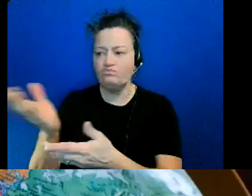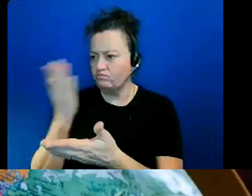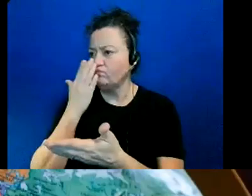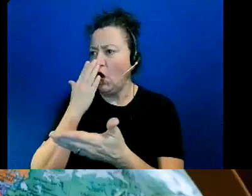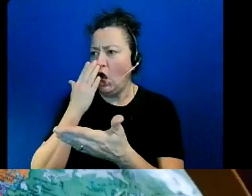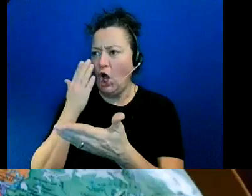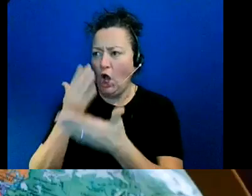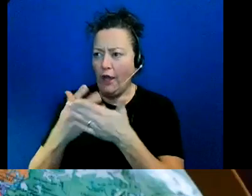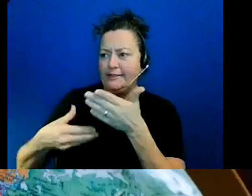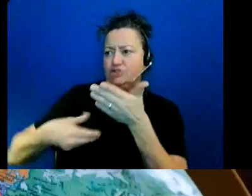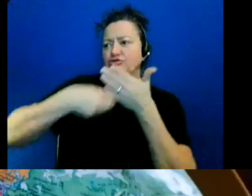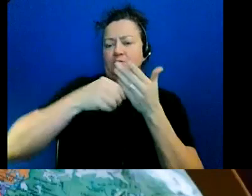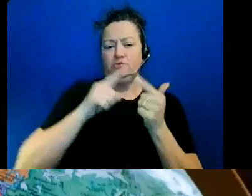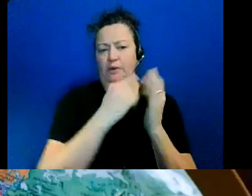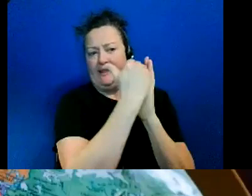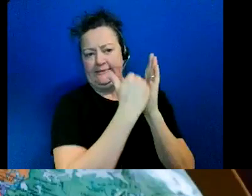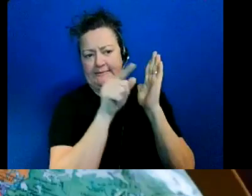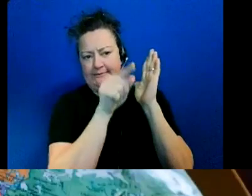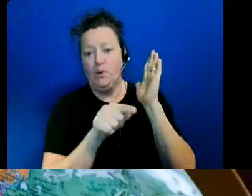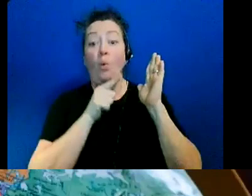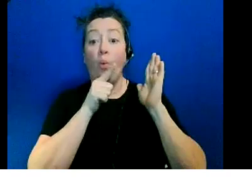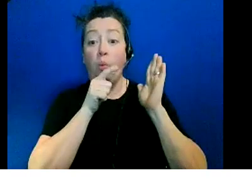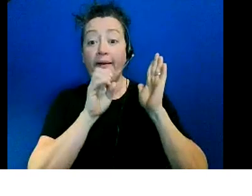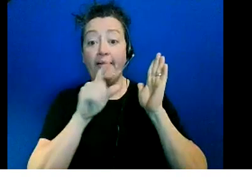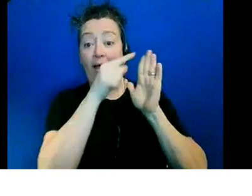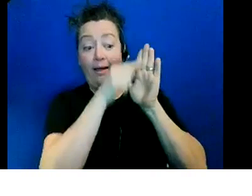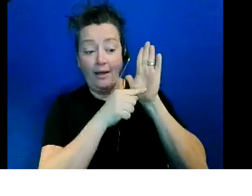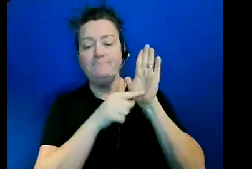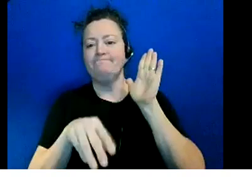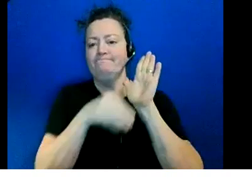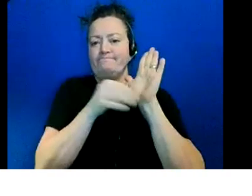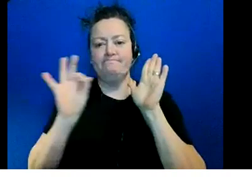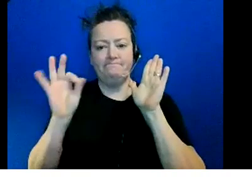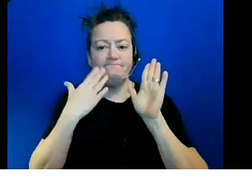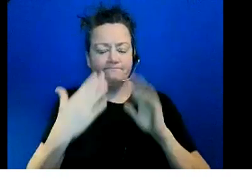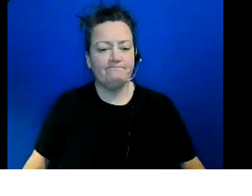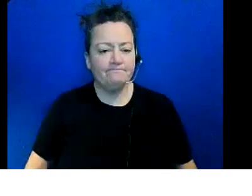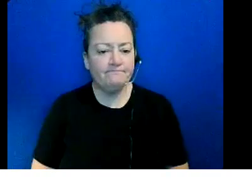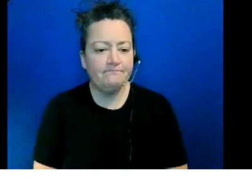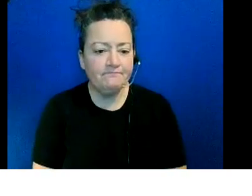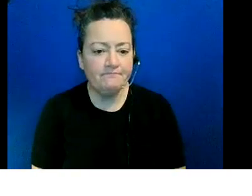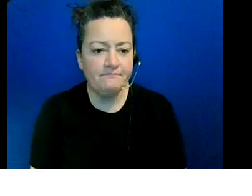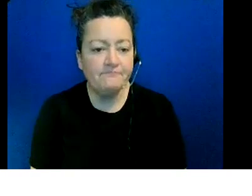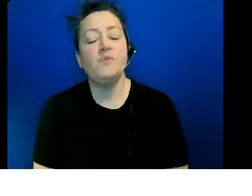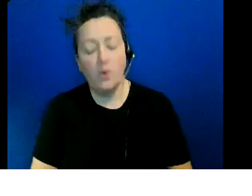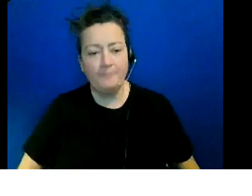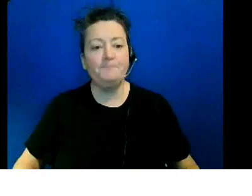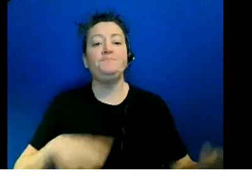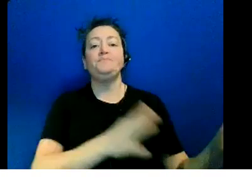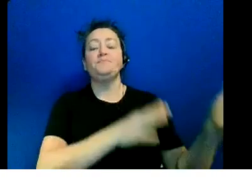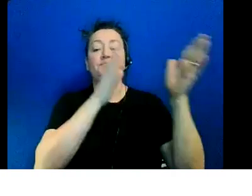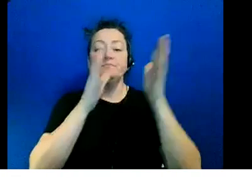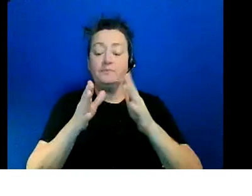thank you okay so why were we talking about